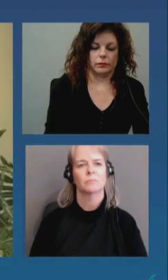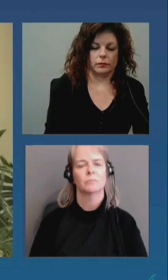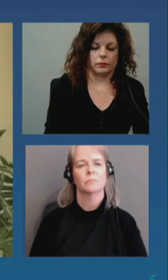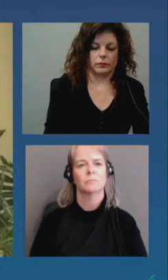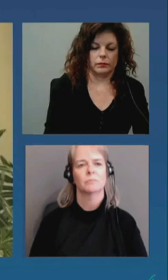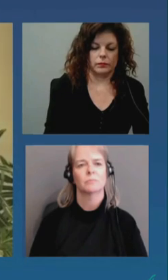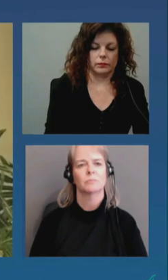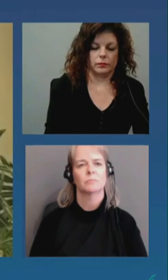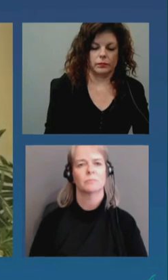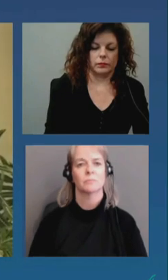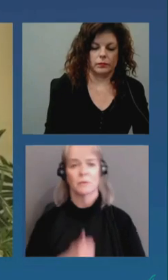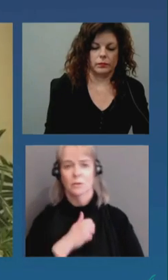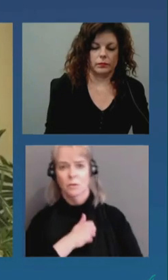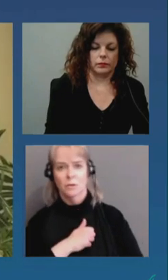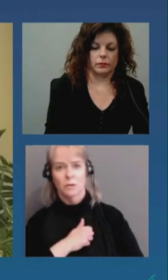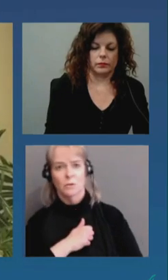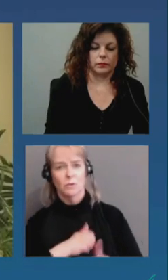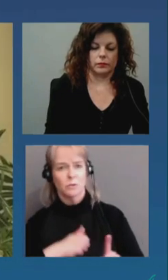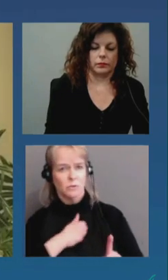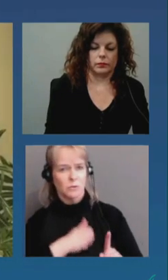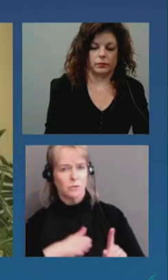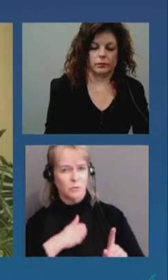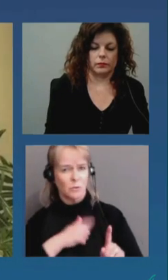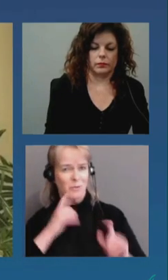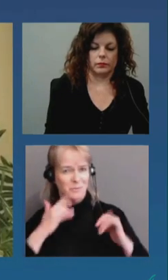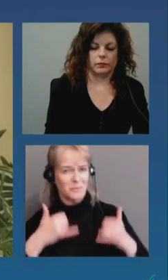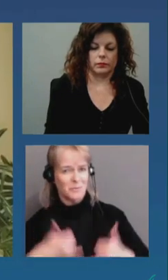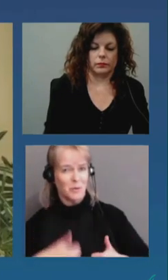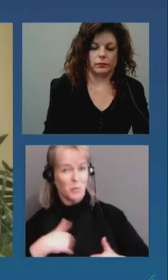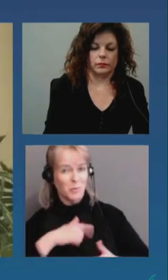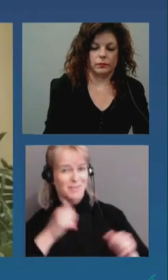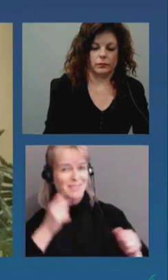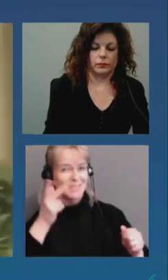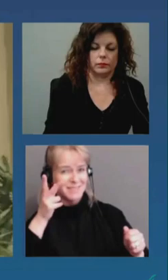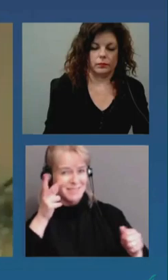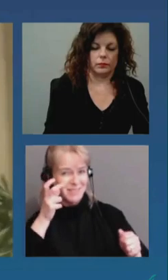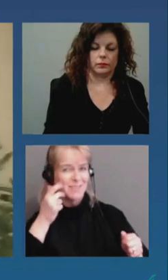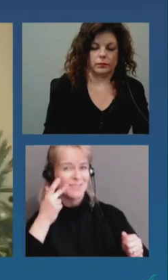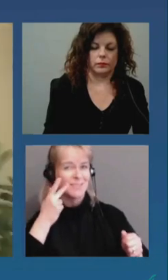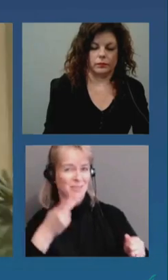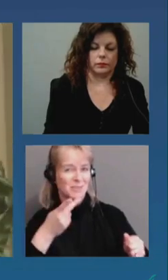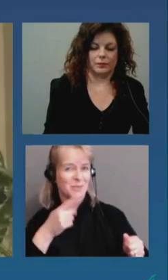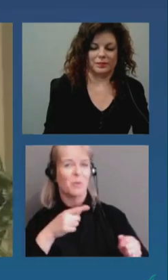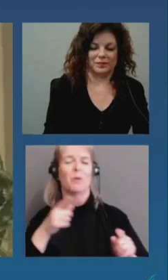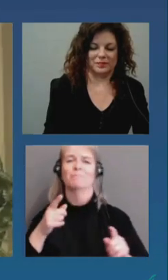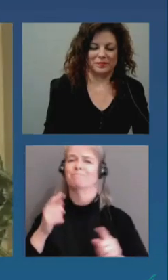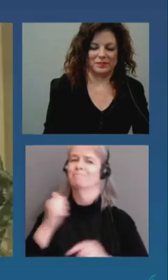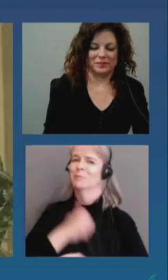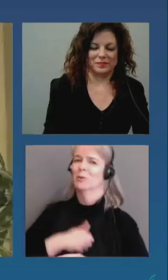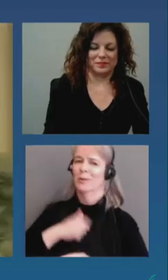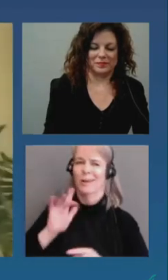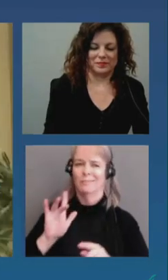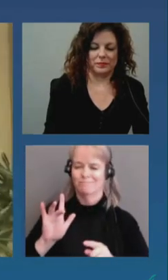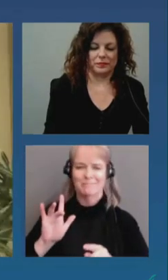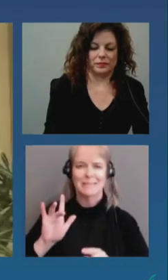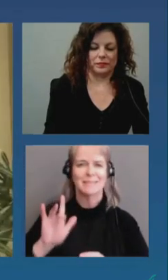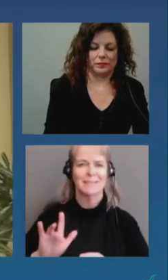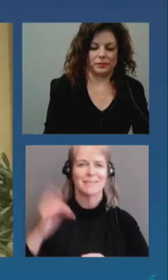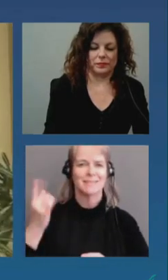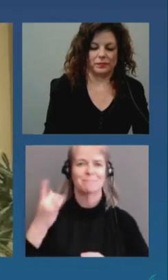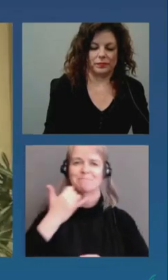um i'm mr mayor we can hear okay sorry i pushed uh a wrong button um